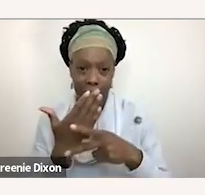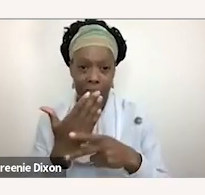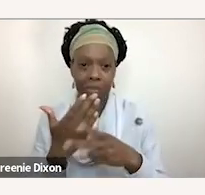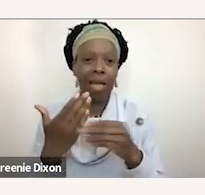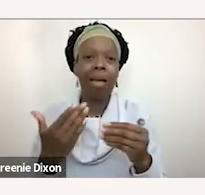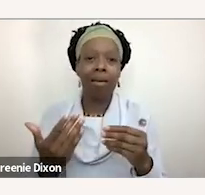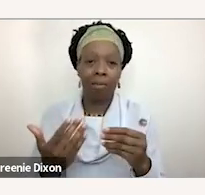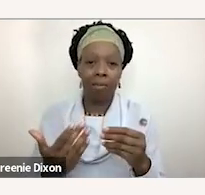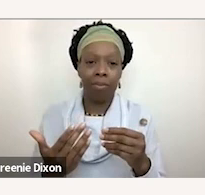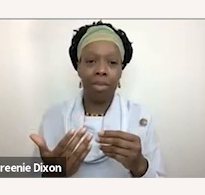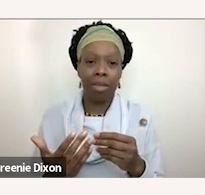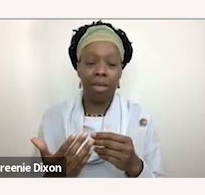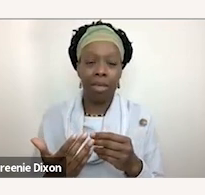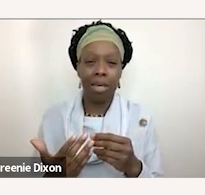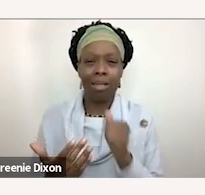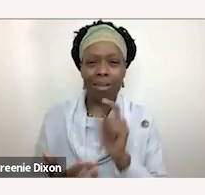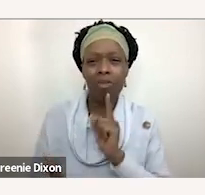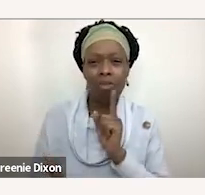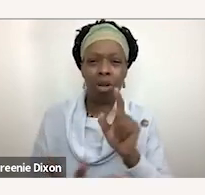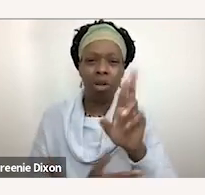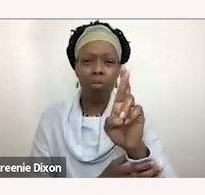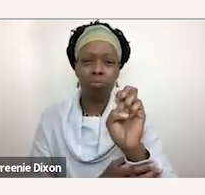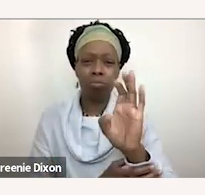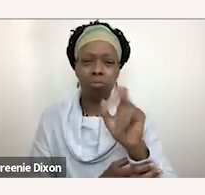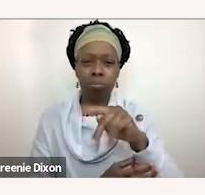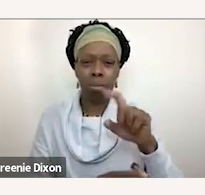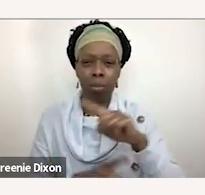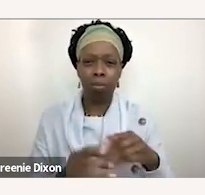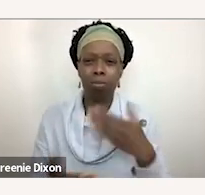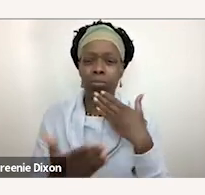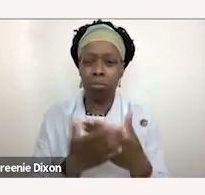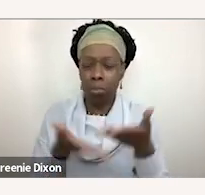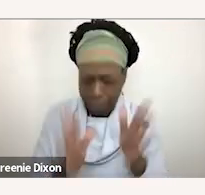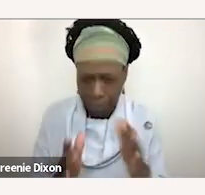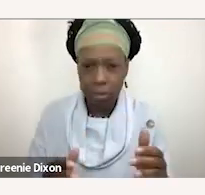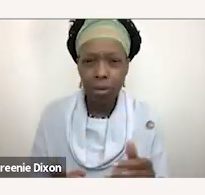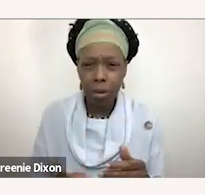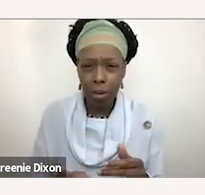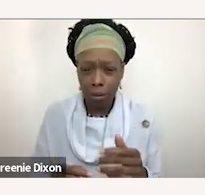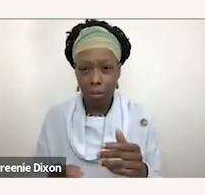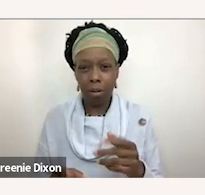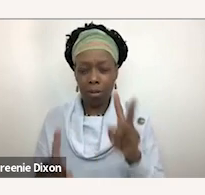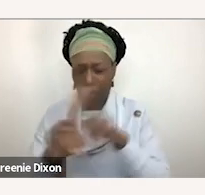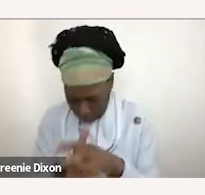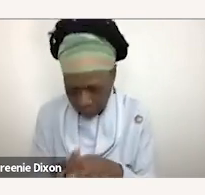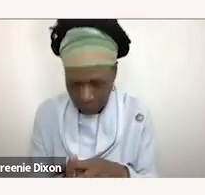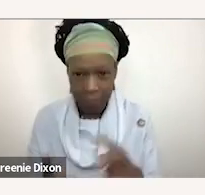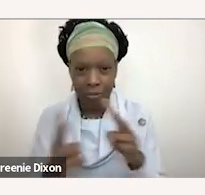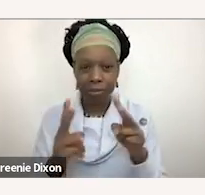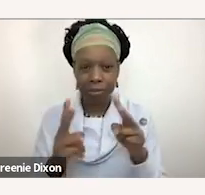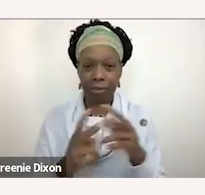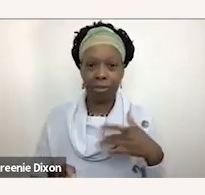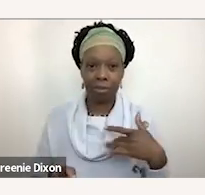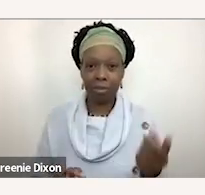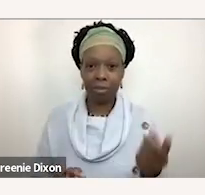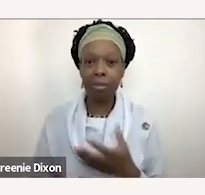um it's not a recipe but it's pretty foolproof like you can actually go in and implement it quite easily so schools absolutely love it and